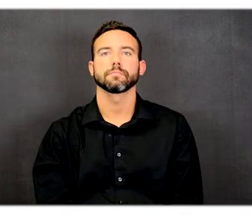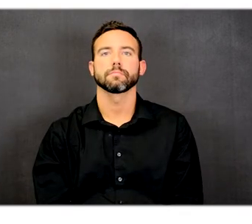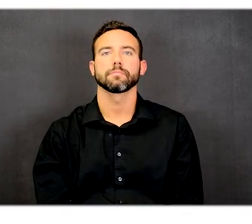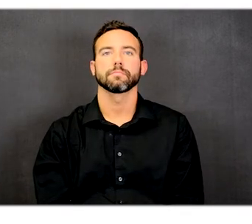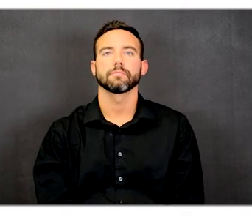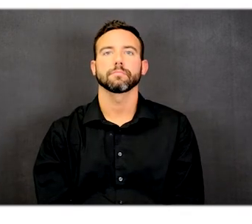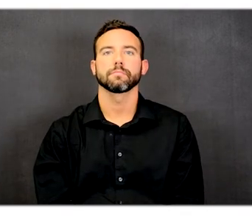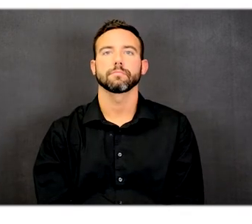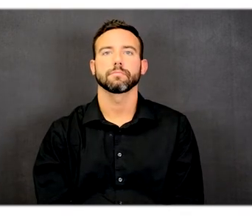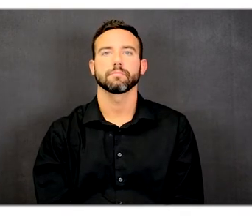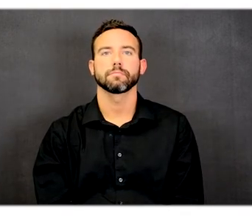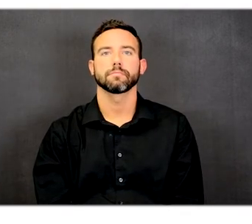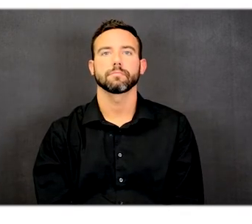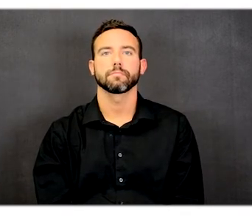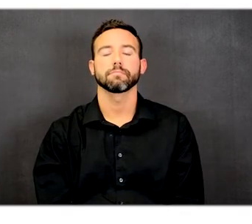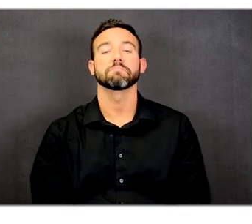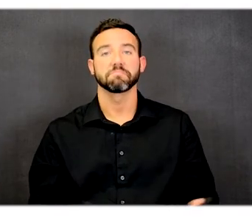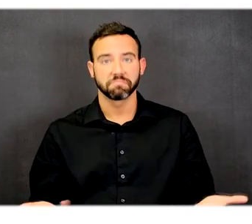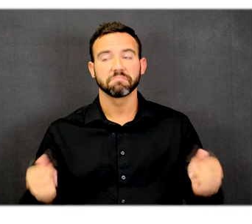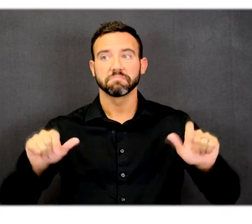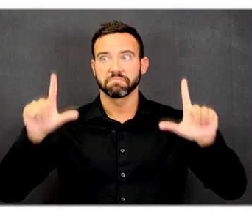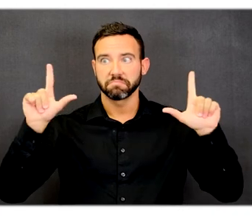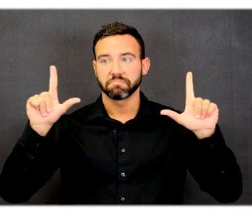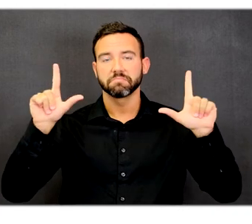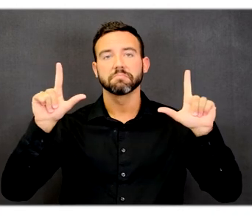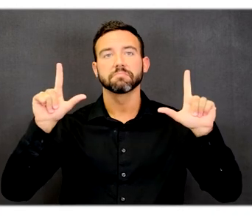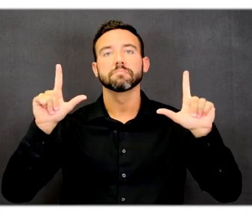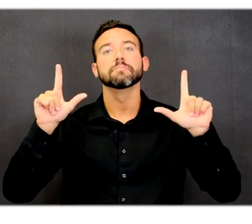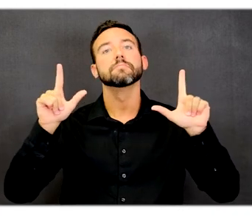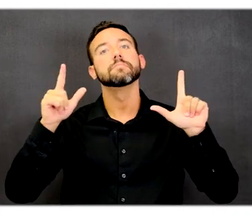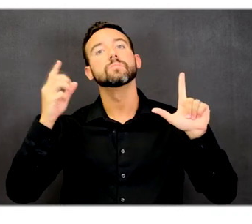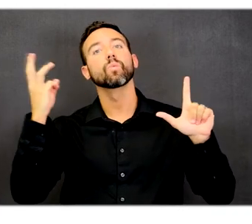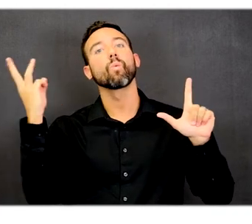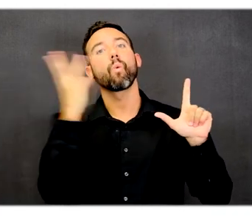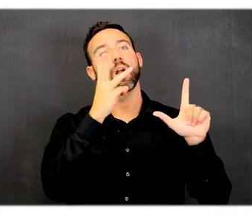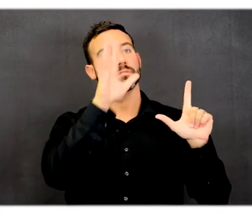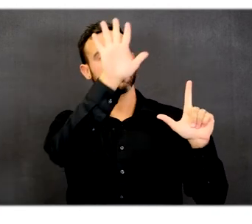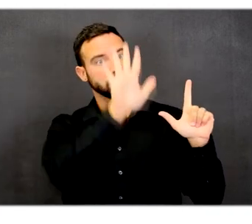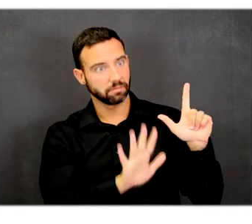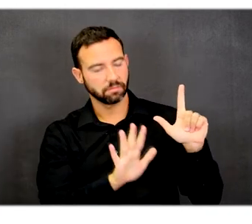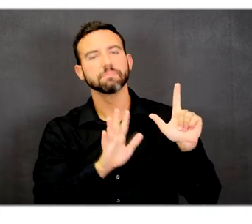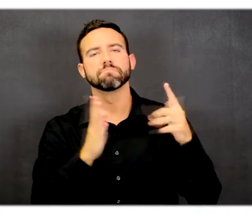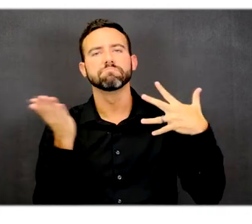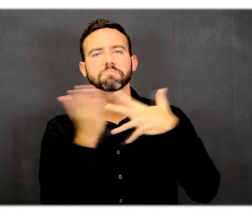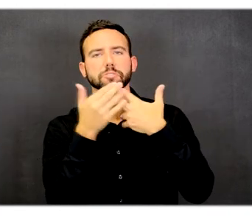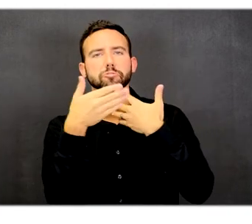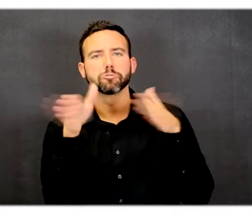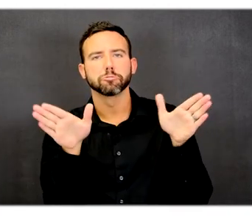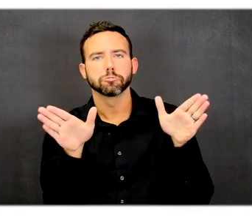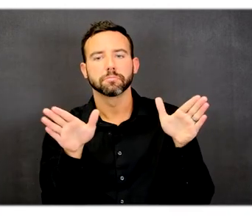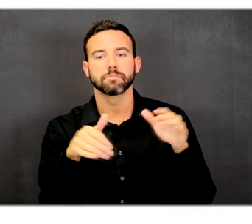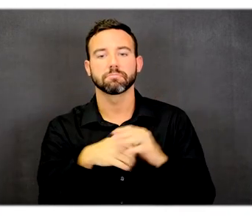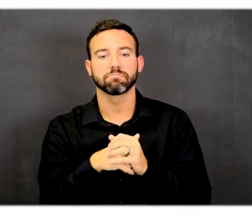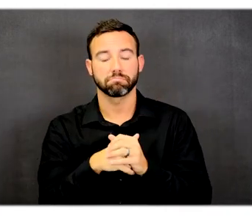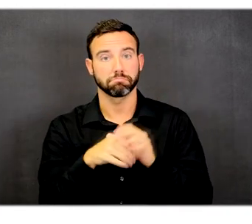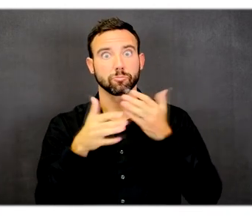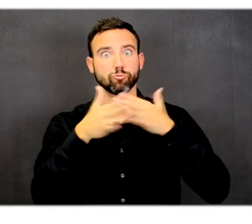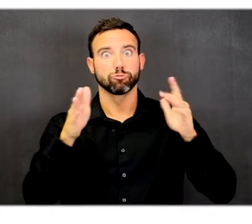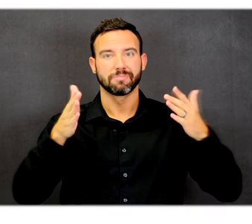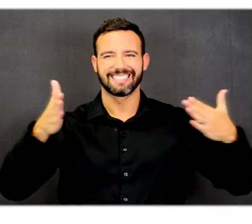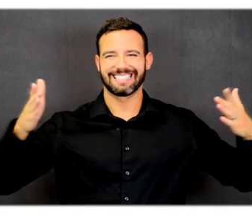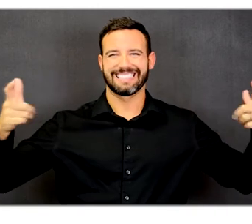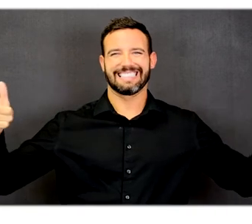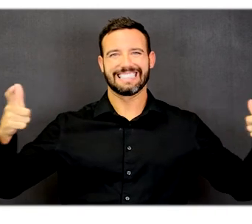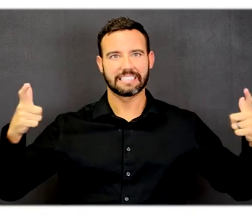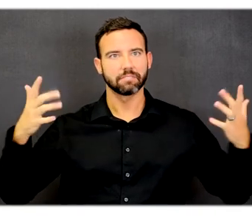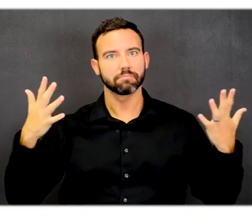On this slide is the break room which towards the western side. It is a large and central area